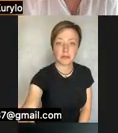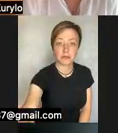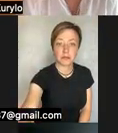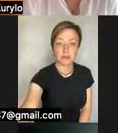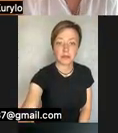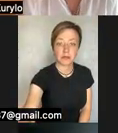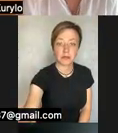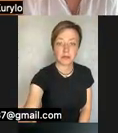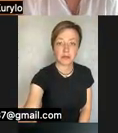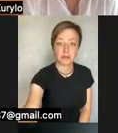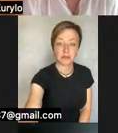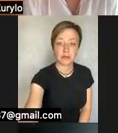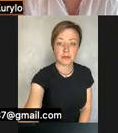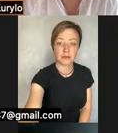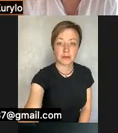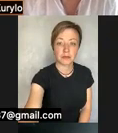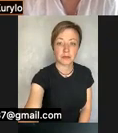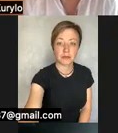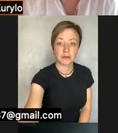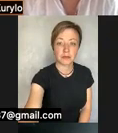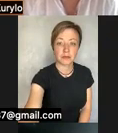so when the child was born